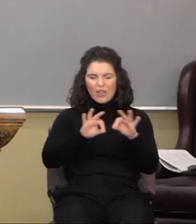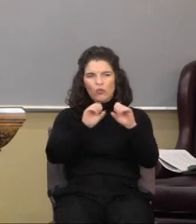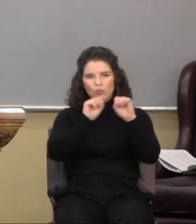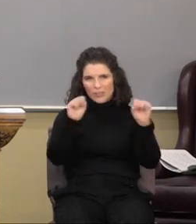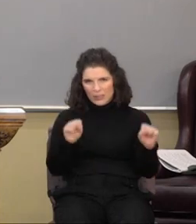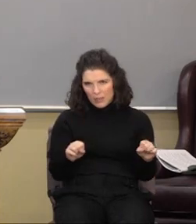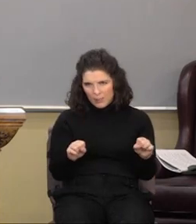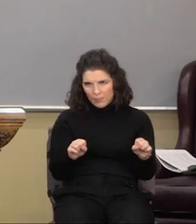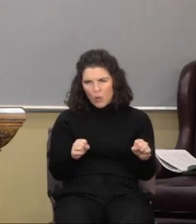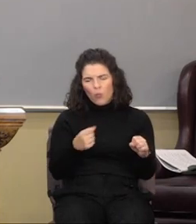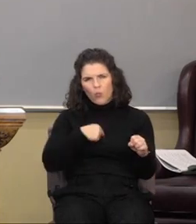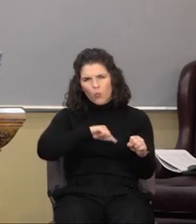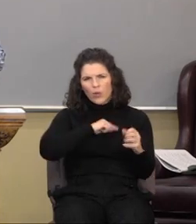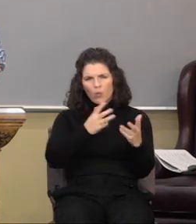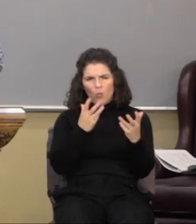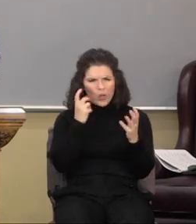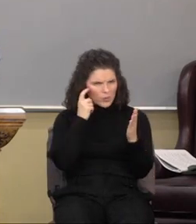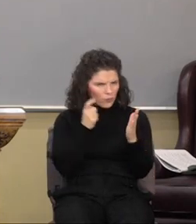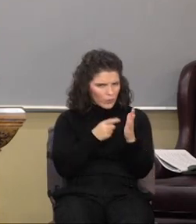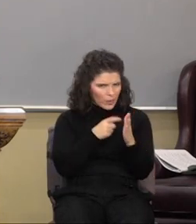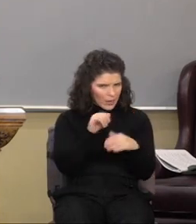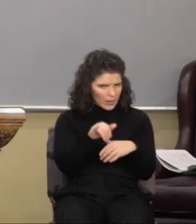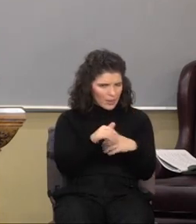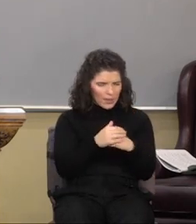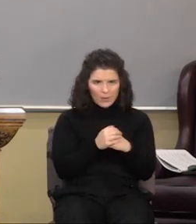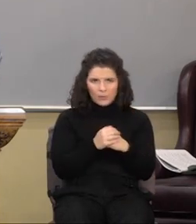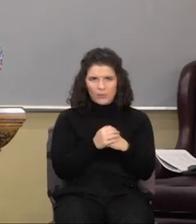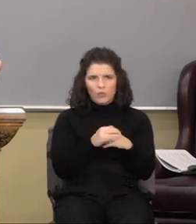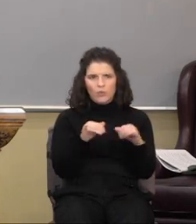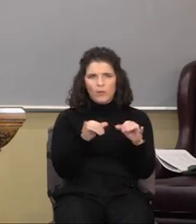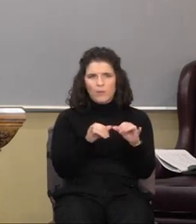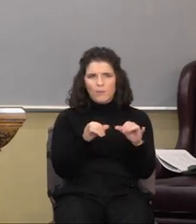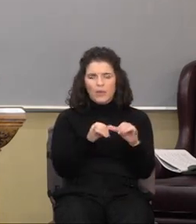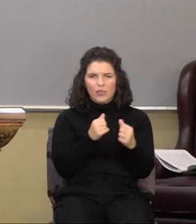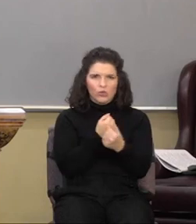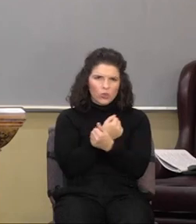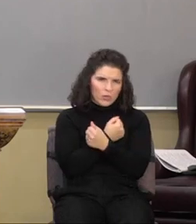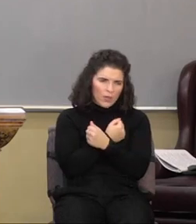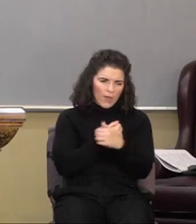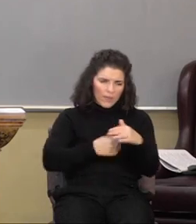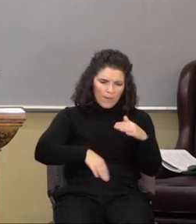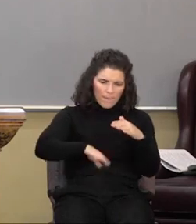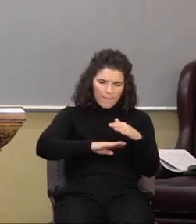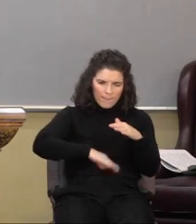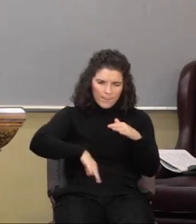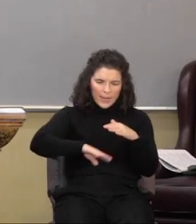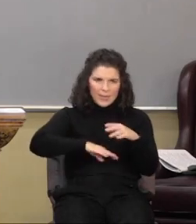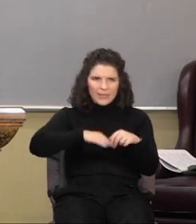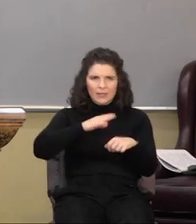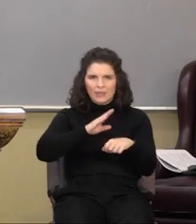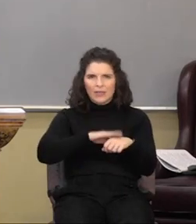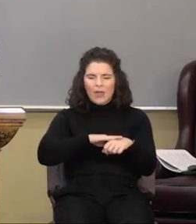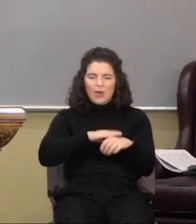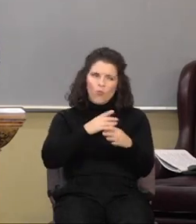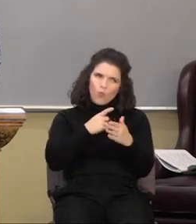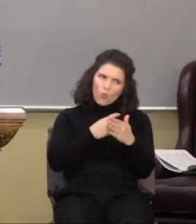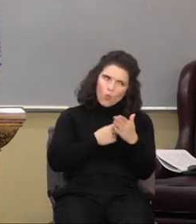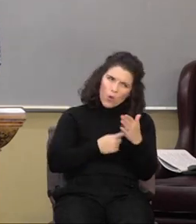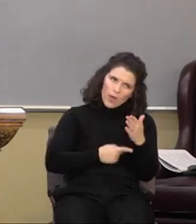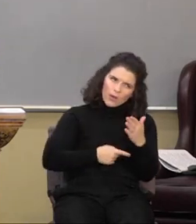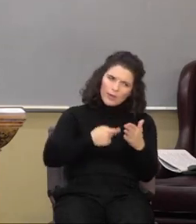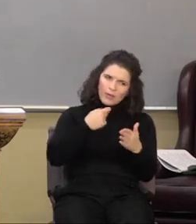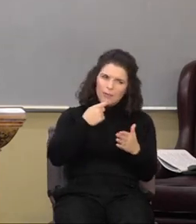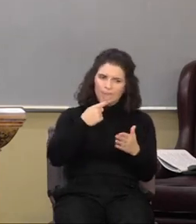value system. And you can measure love based upon what it